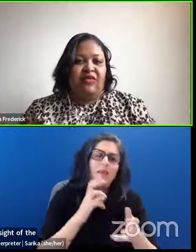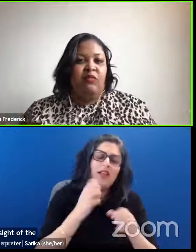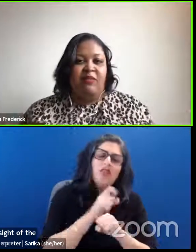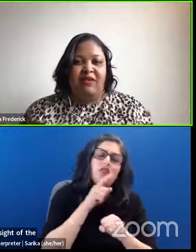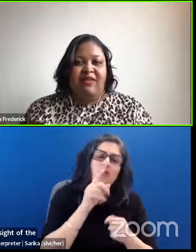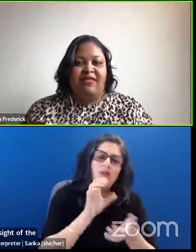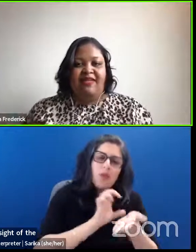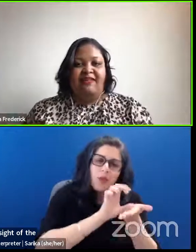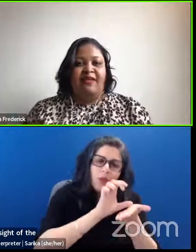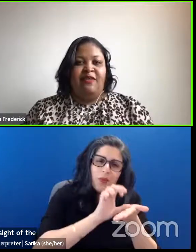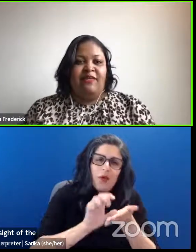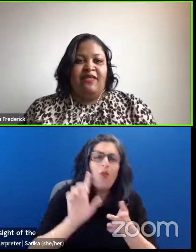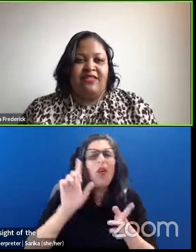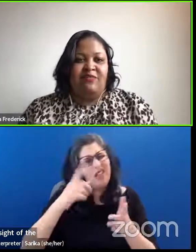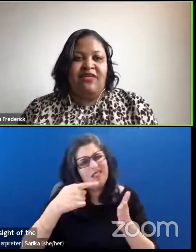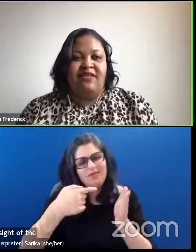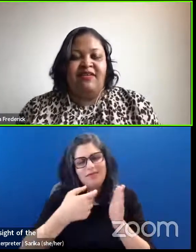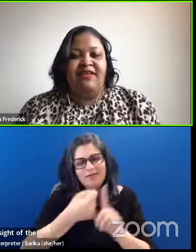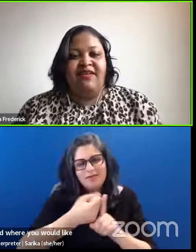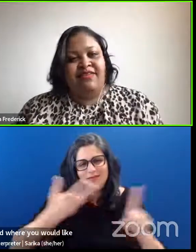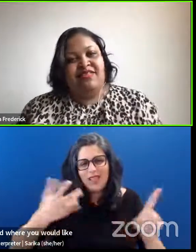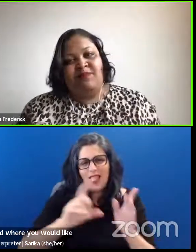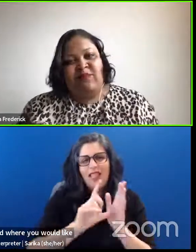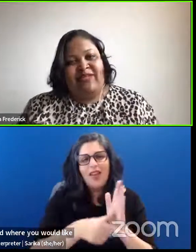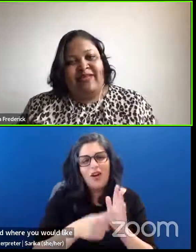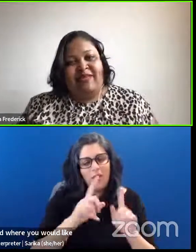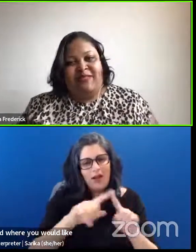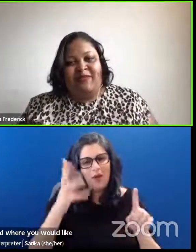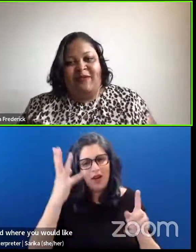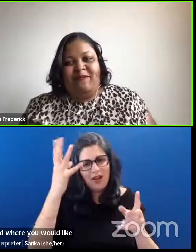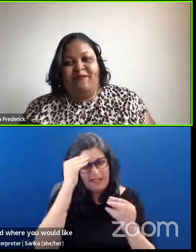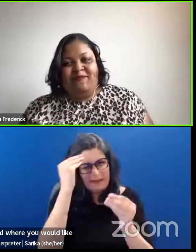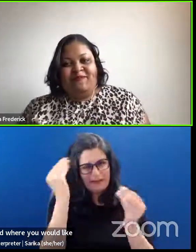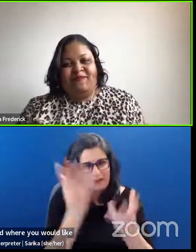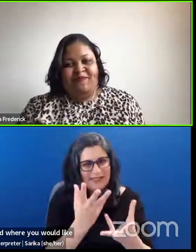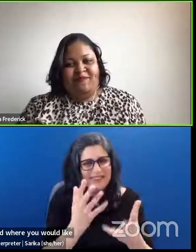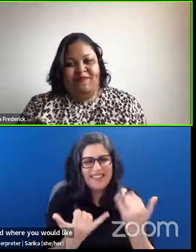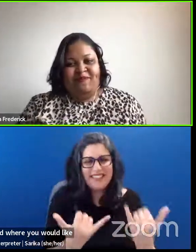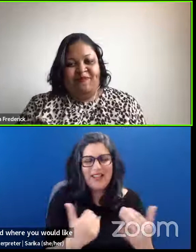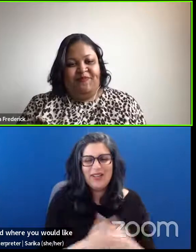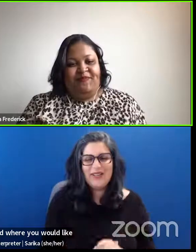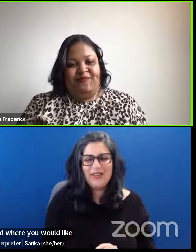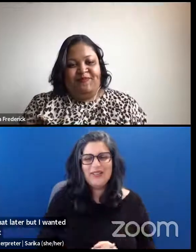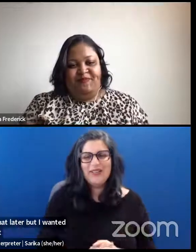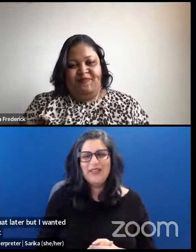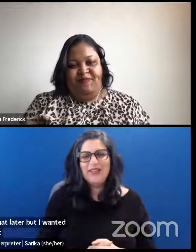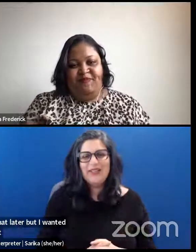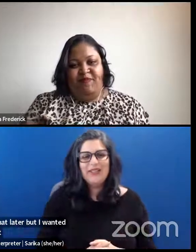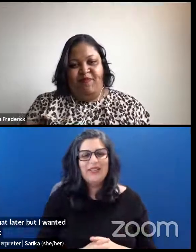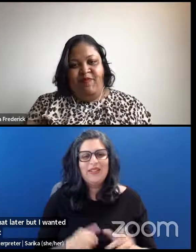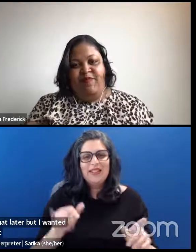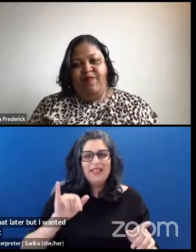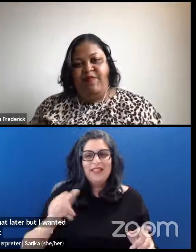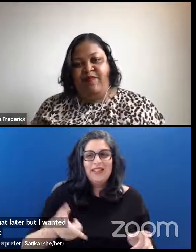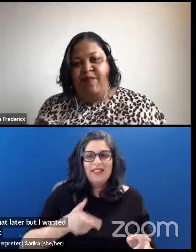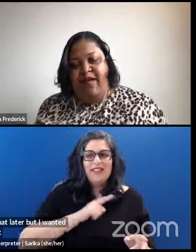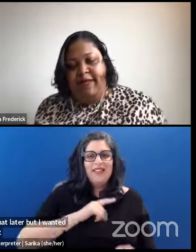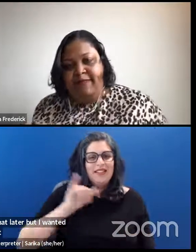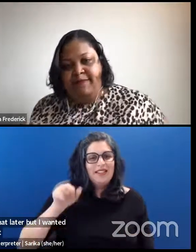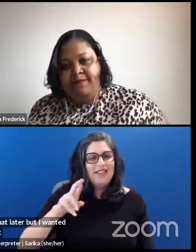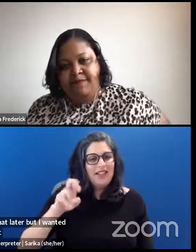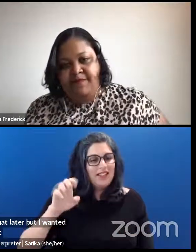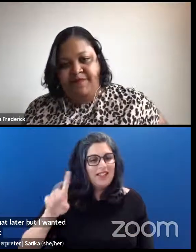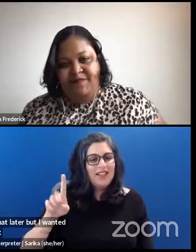So I know we'll probably get to that later, but I just wanted to, to bring that up as well. I, you know, I think that